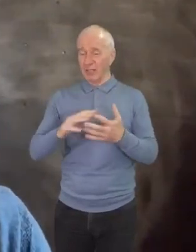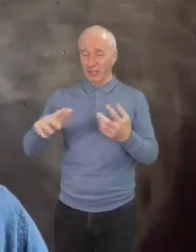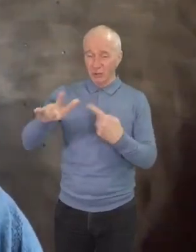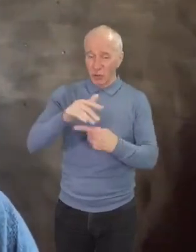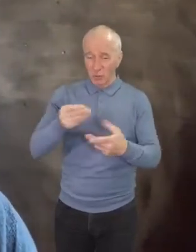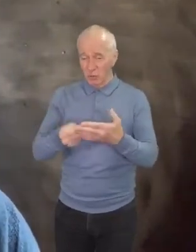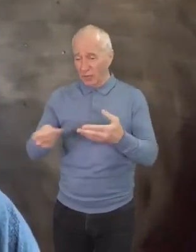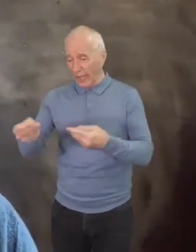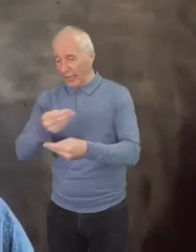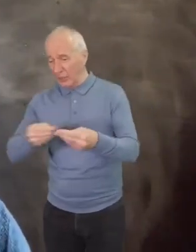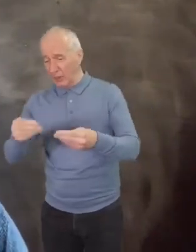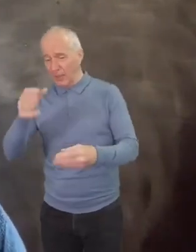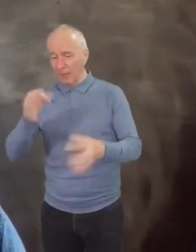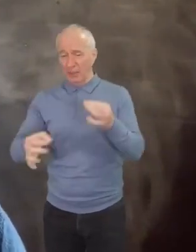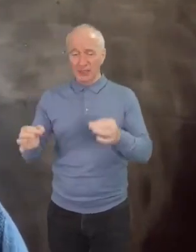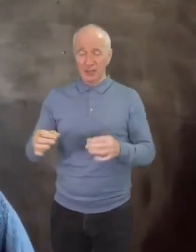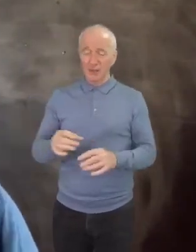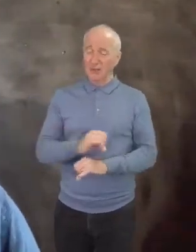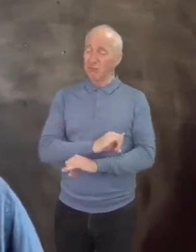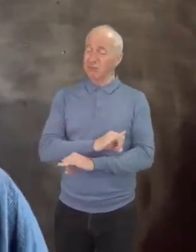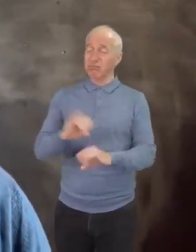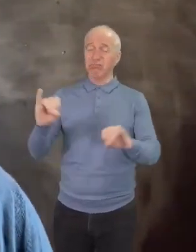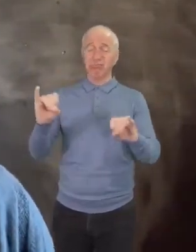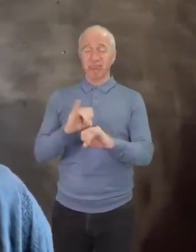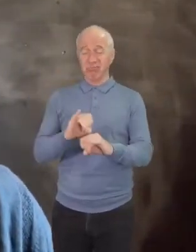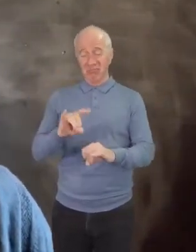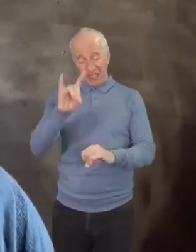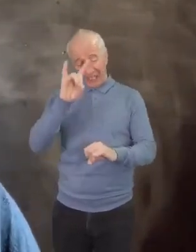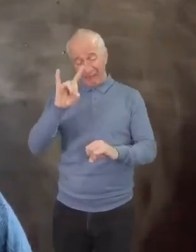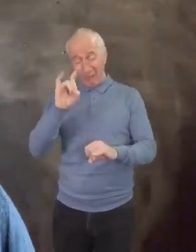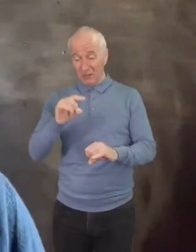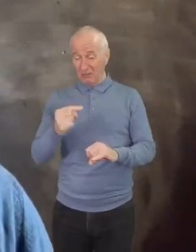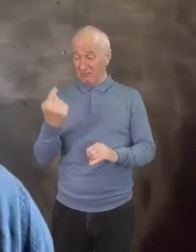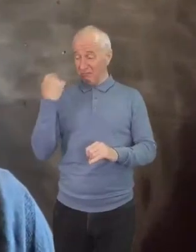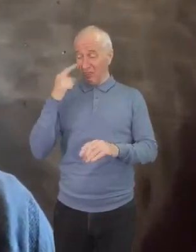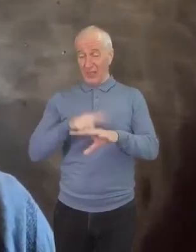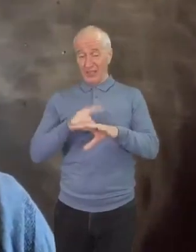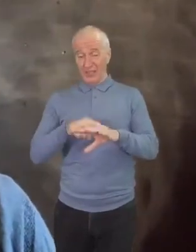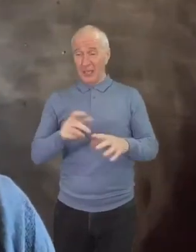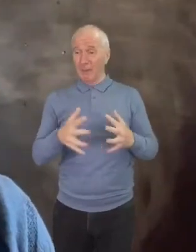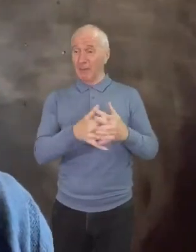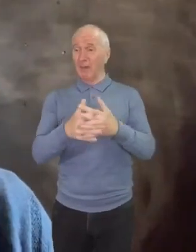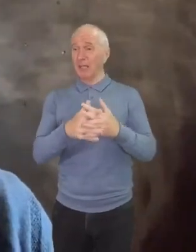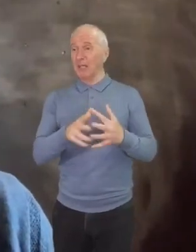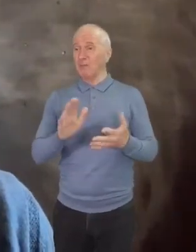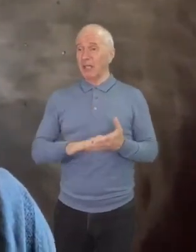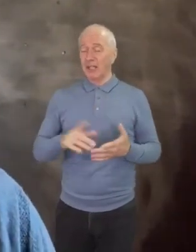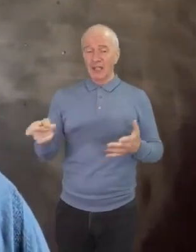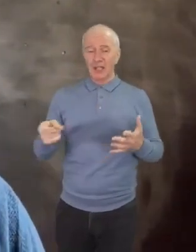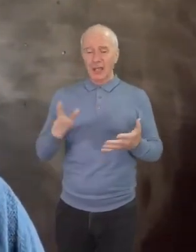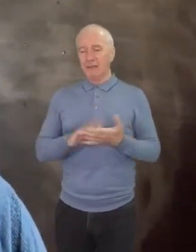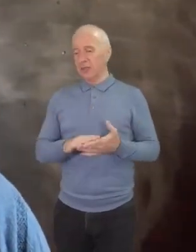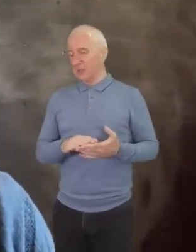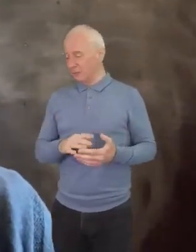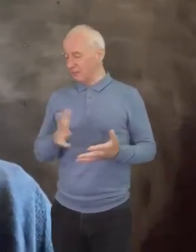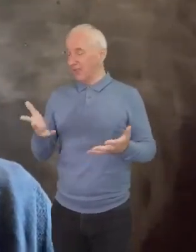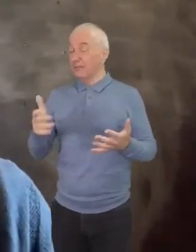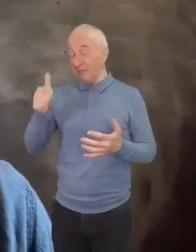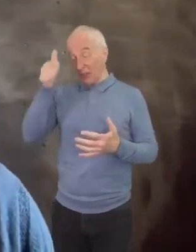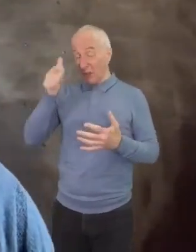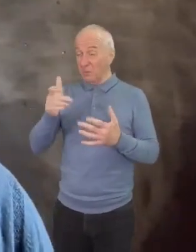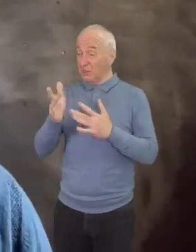evil in that country. The Christian command to bear the cross, to turn the other cheek, love their enemies.